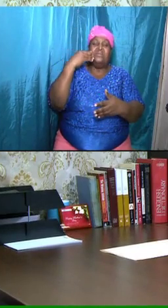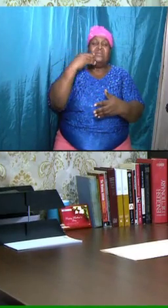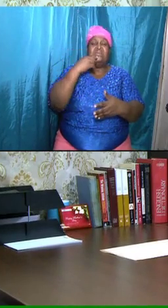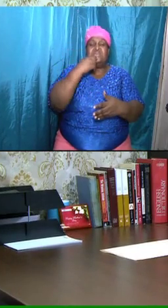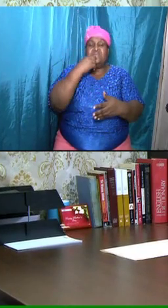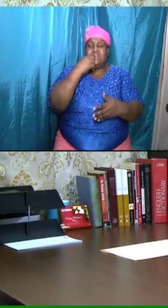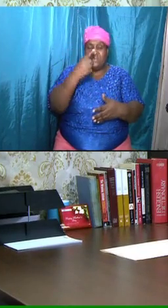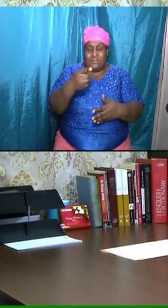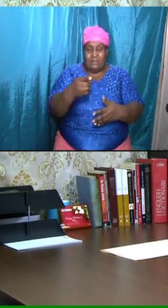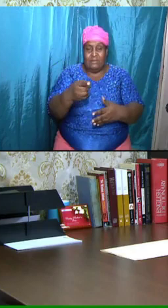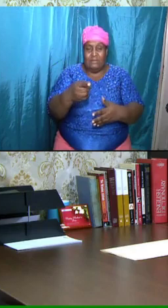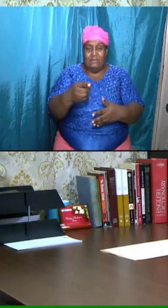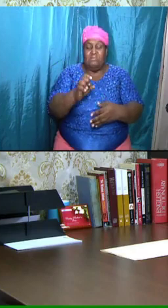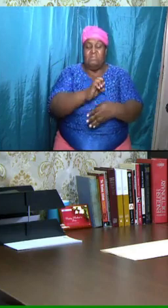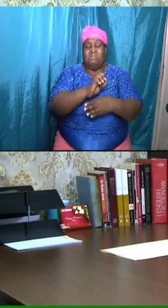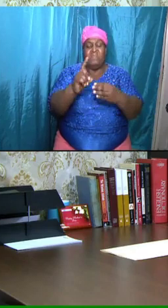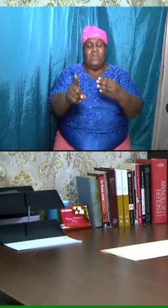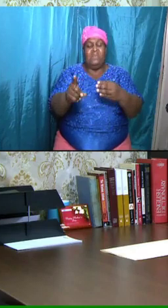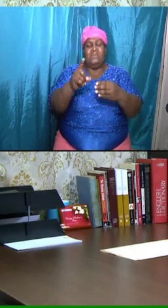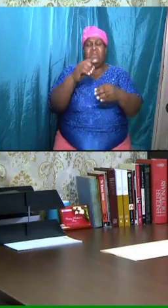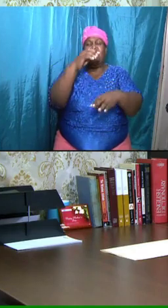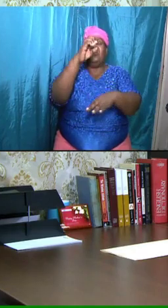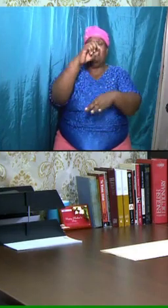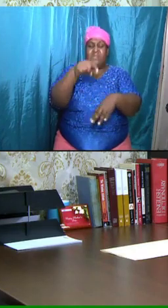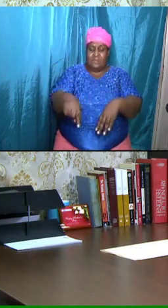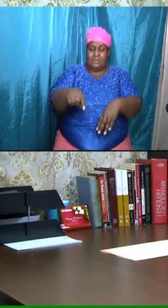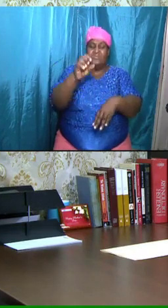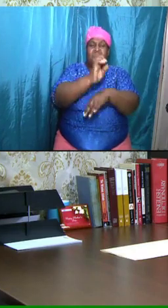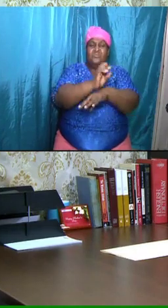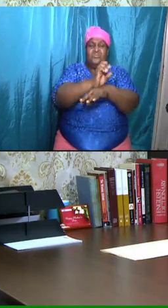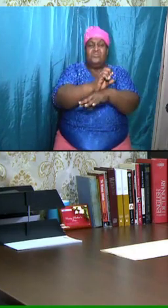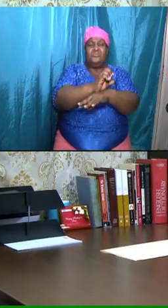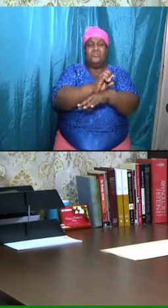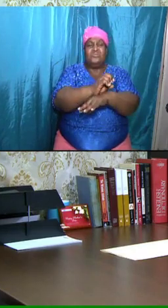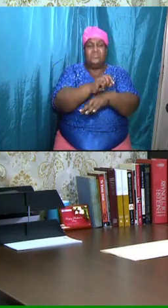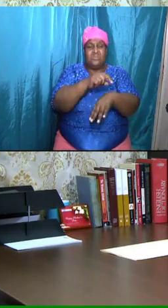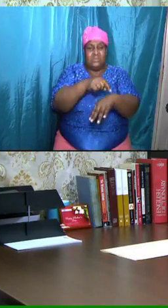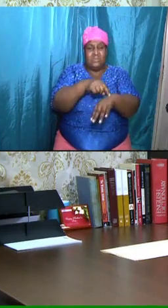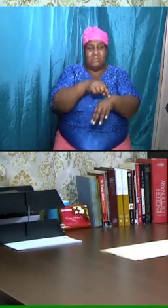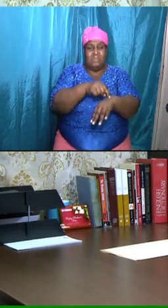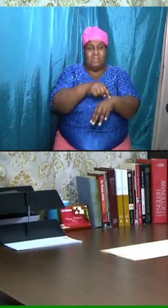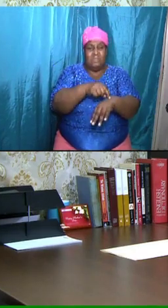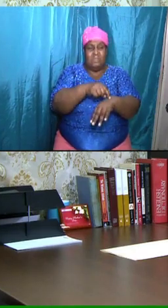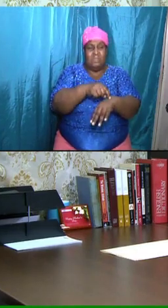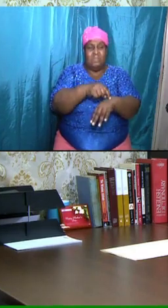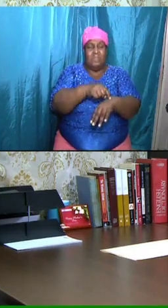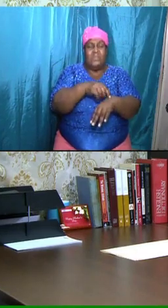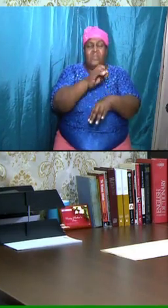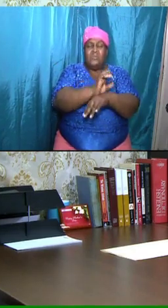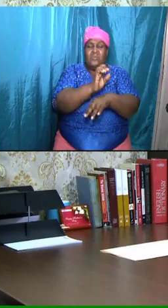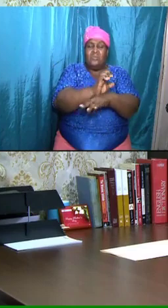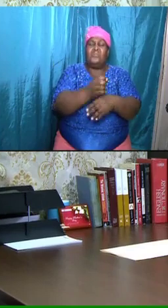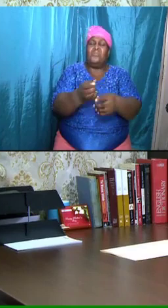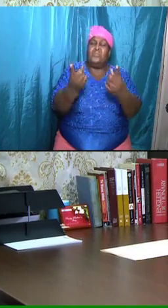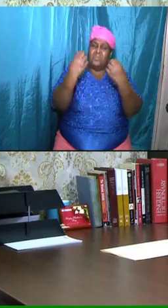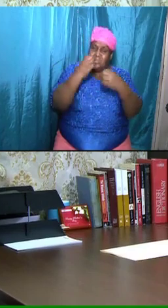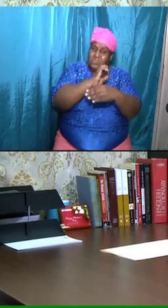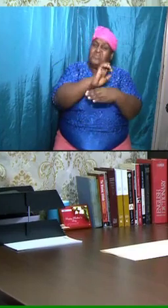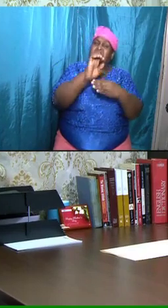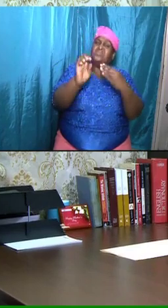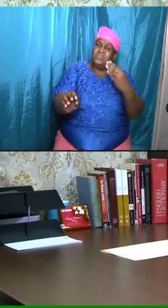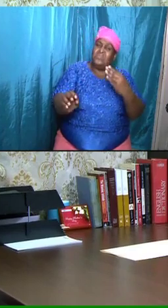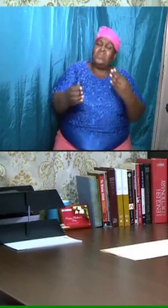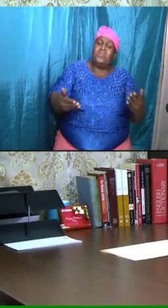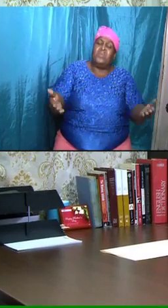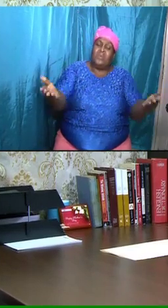at the end of this church age, in fact, the church will come to its conclusion here on earth at